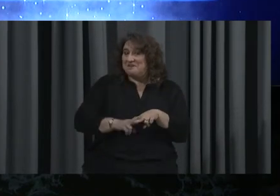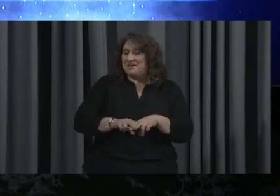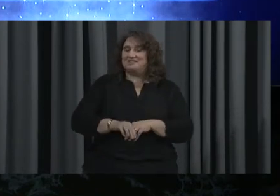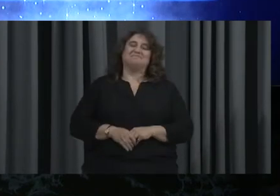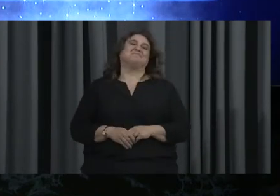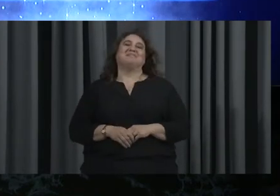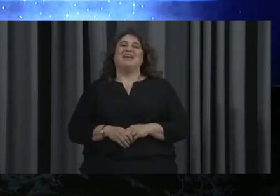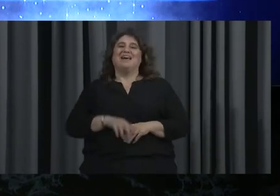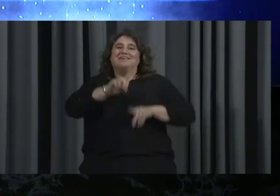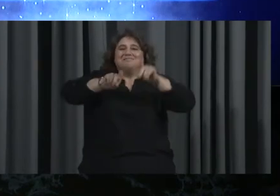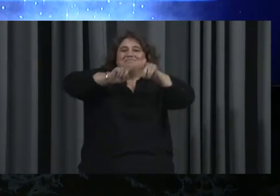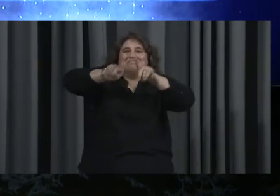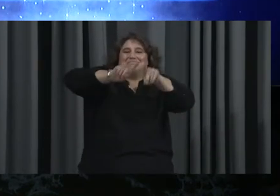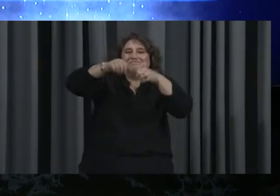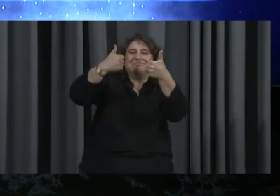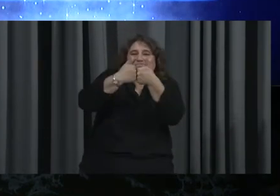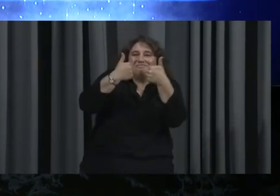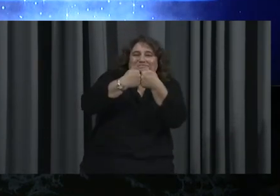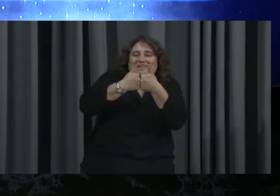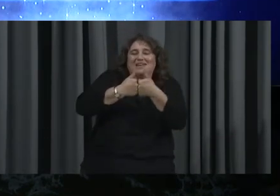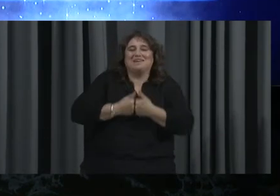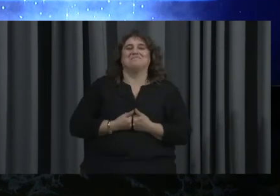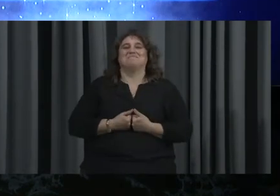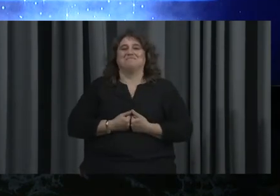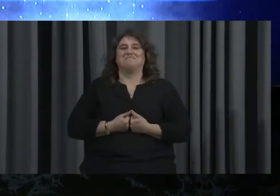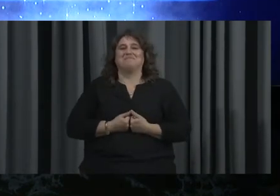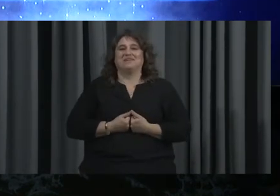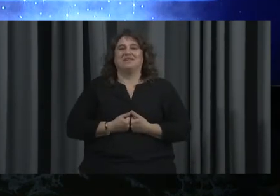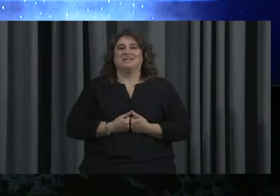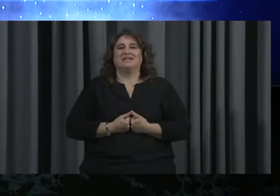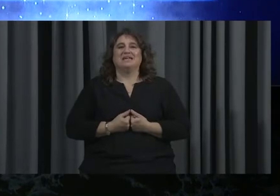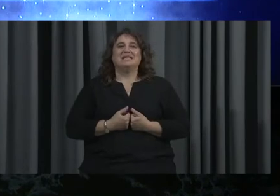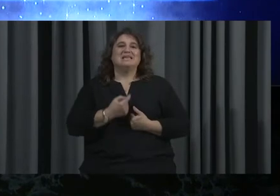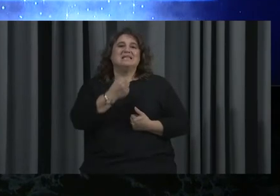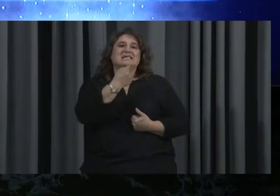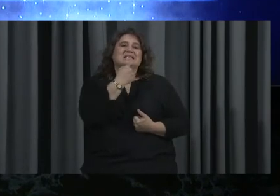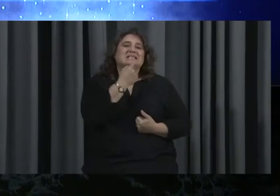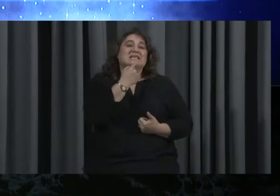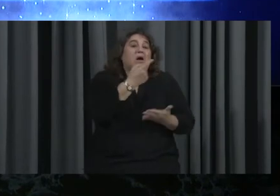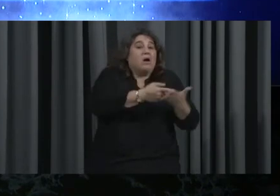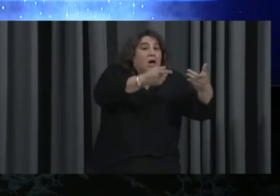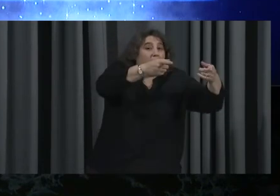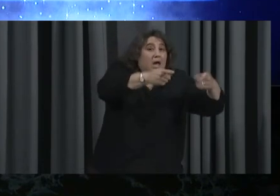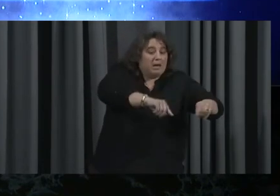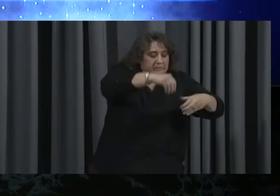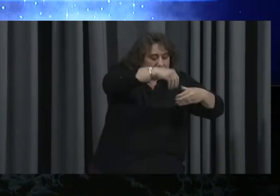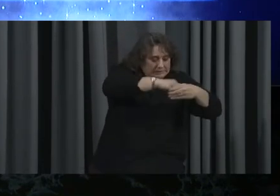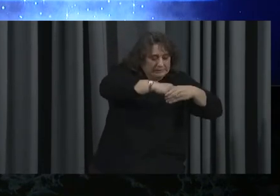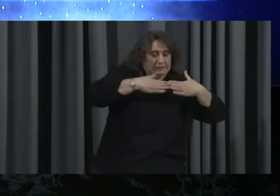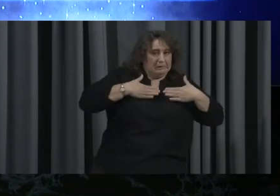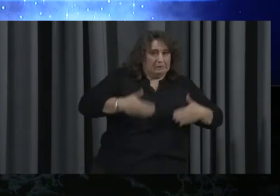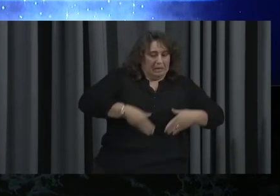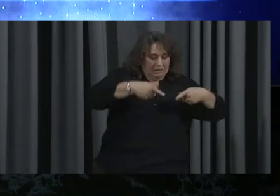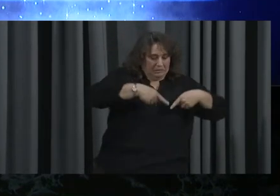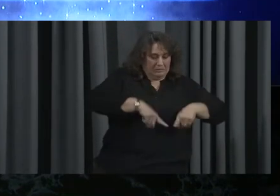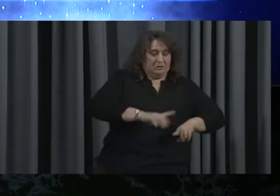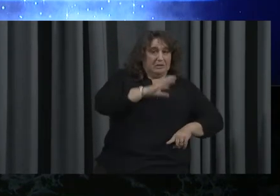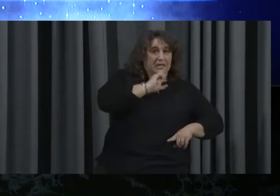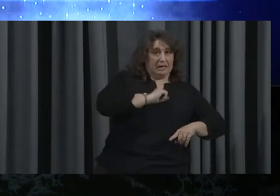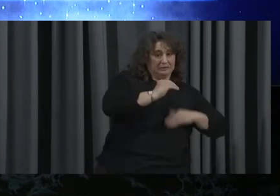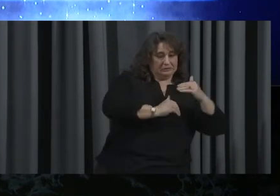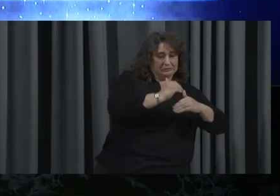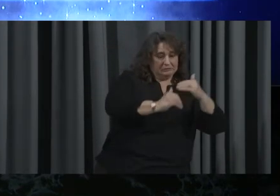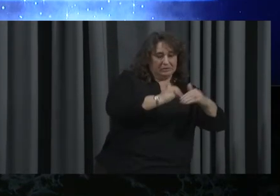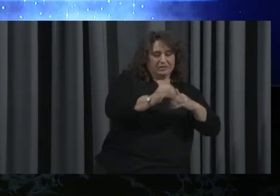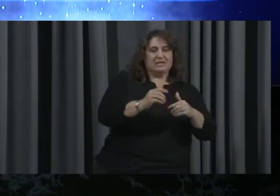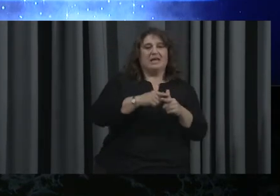style game. In this game, we will state the effect that happens to our bodies as we age, and I want you all to